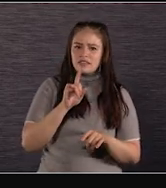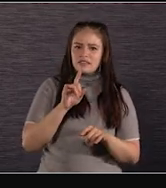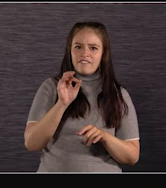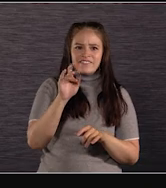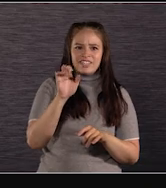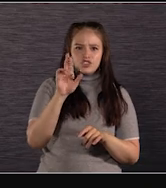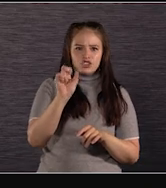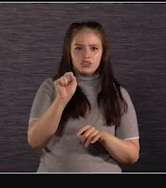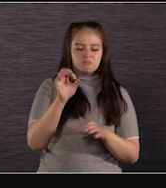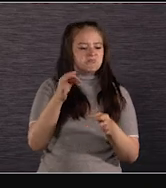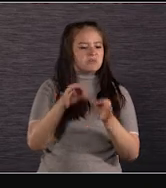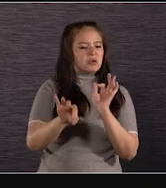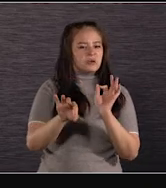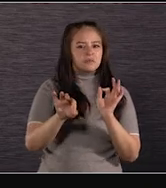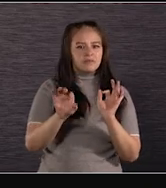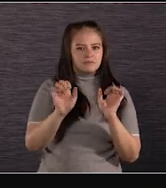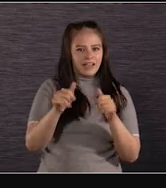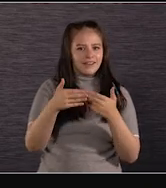that work very well.